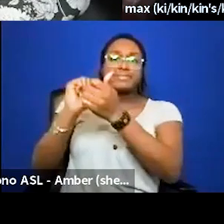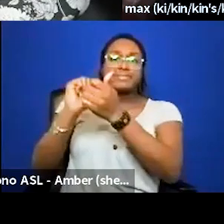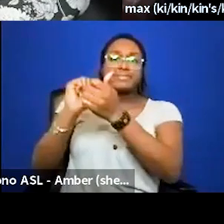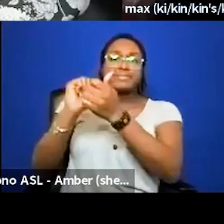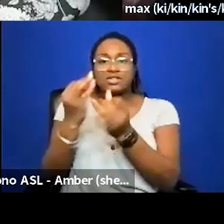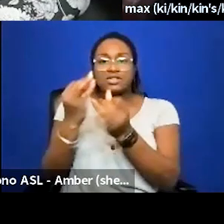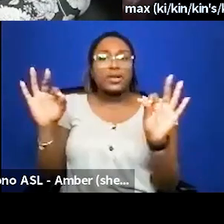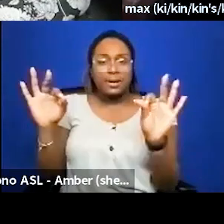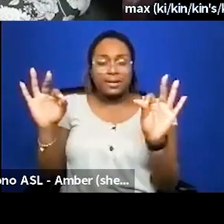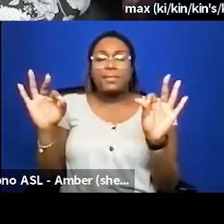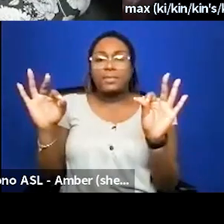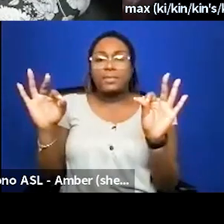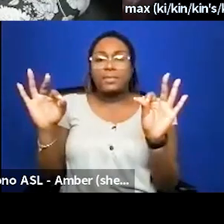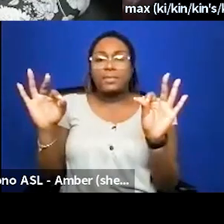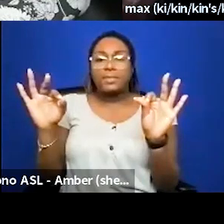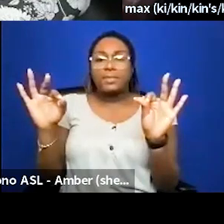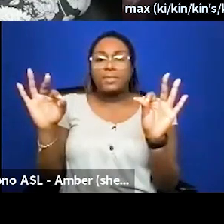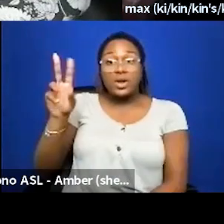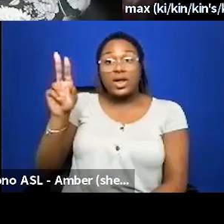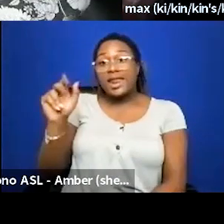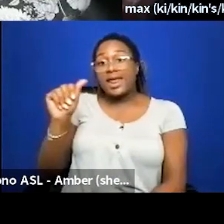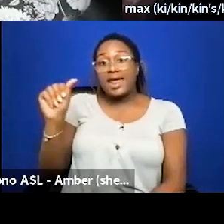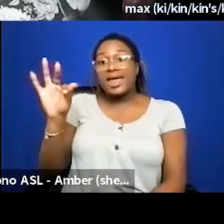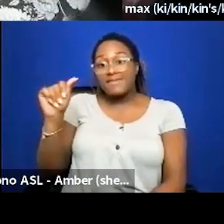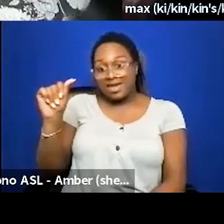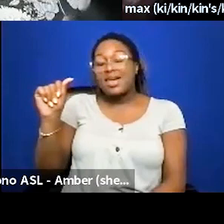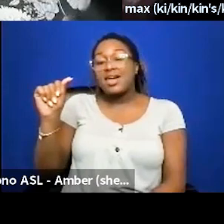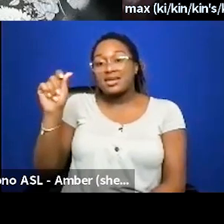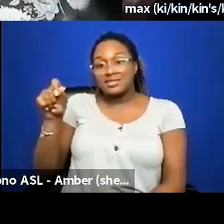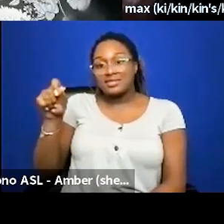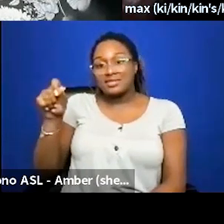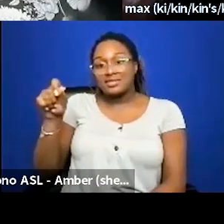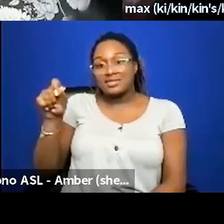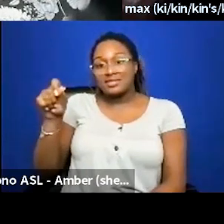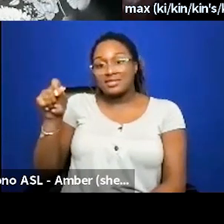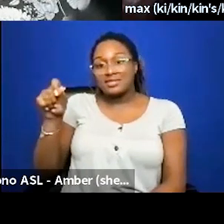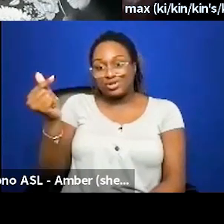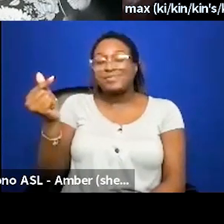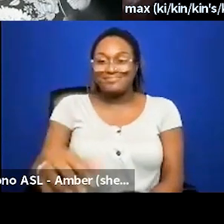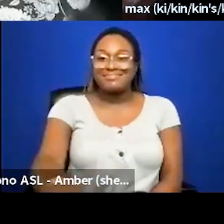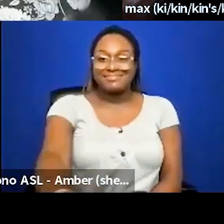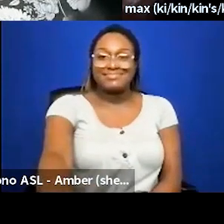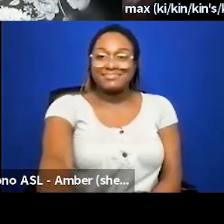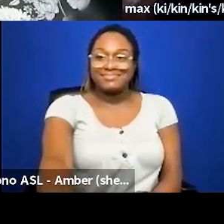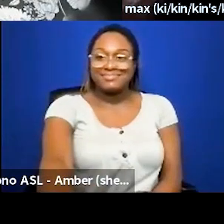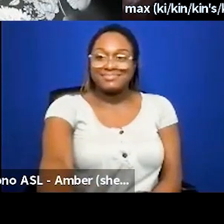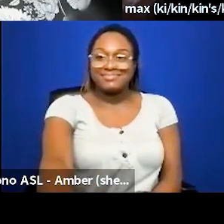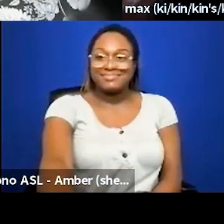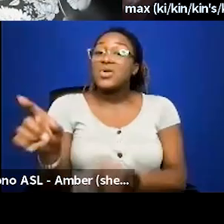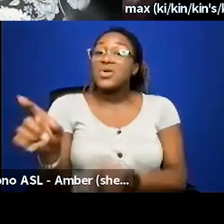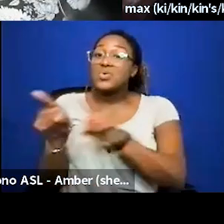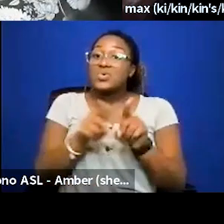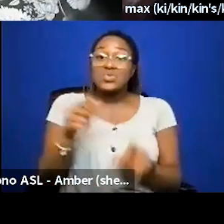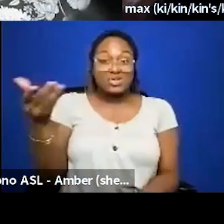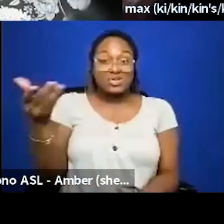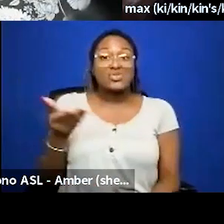end on our website at naafa.org um i'd also like to introduce you